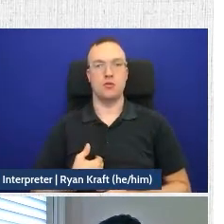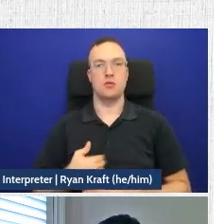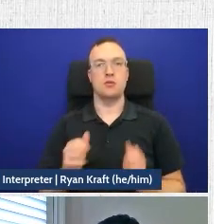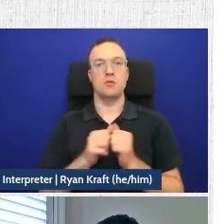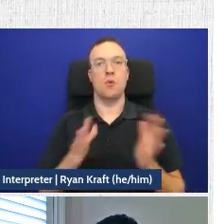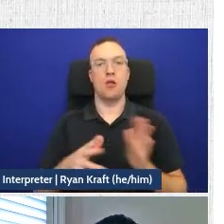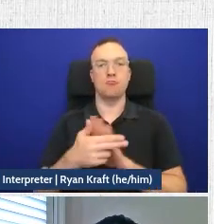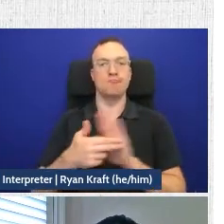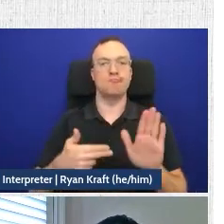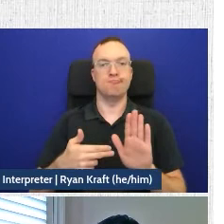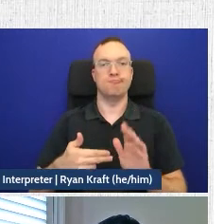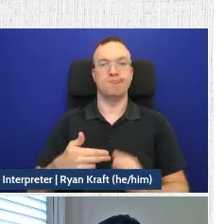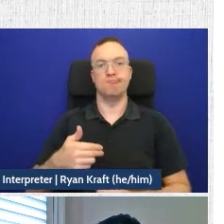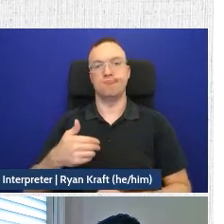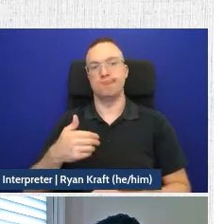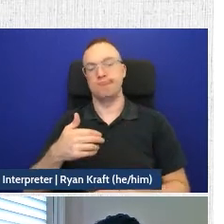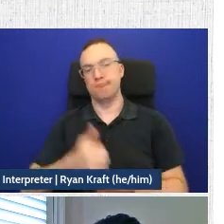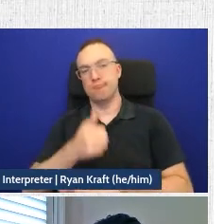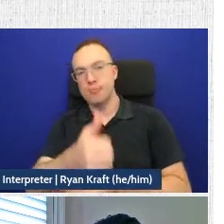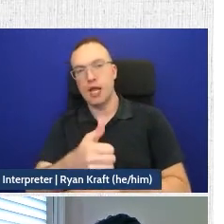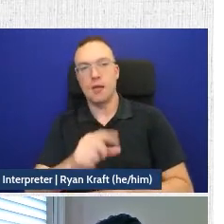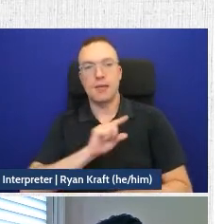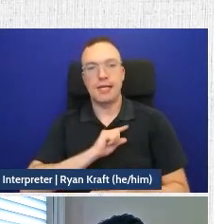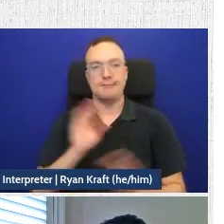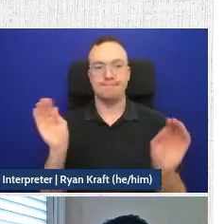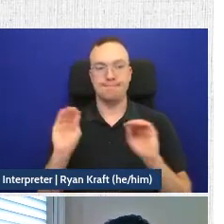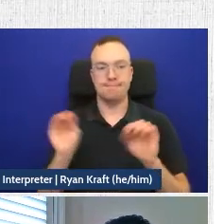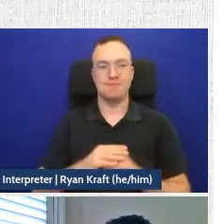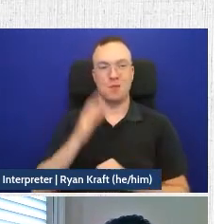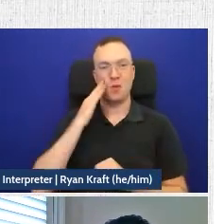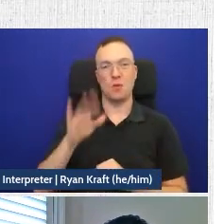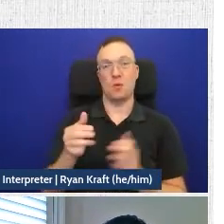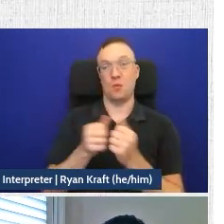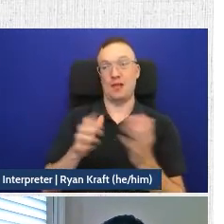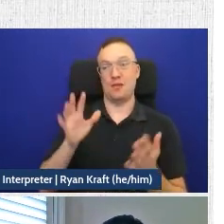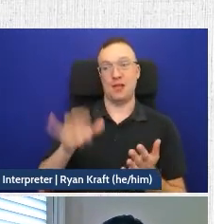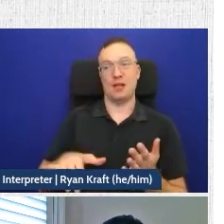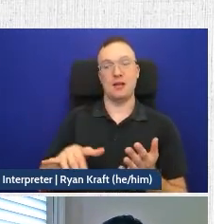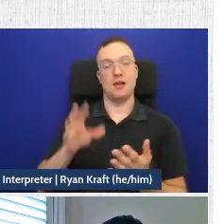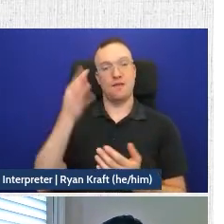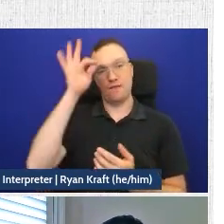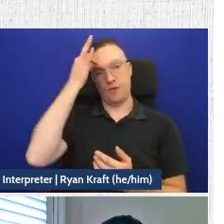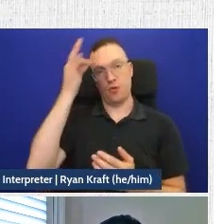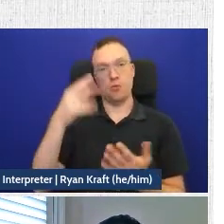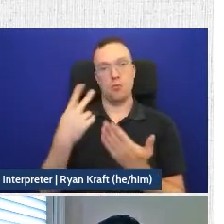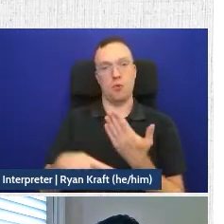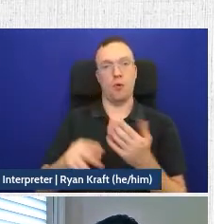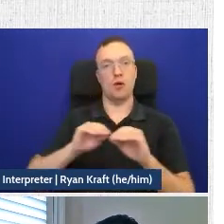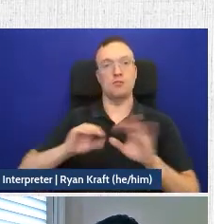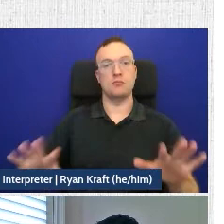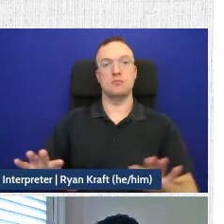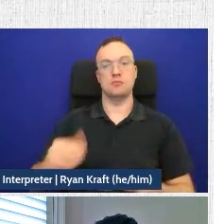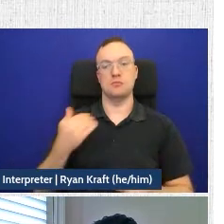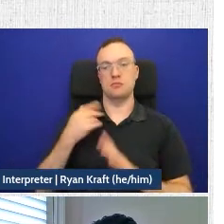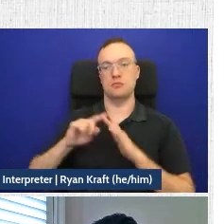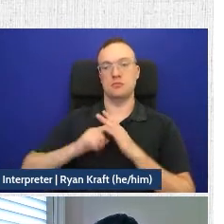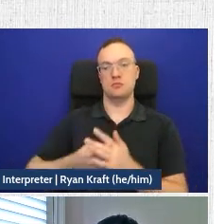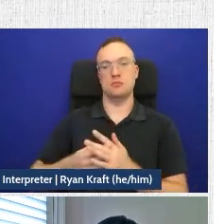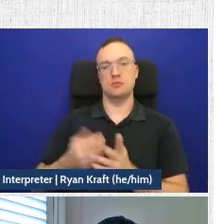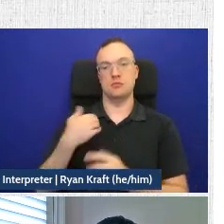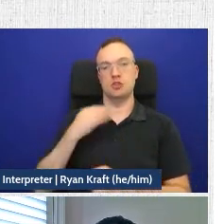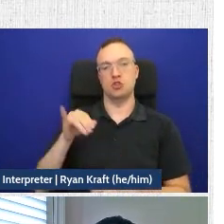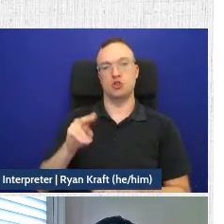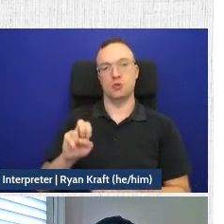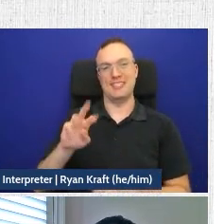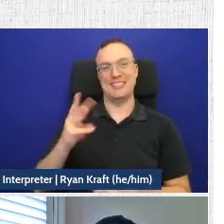blame or guiltiness to either party. You know, despite that, the federal program has only been released as of June 6th. And the